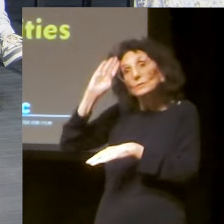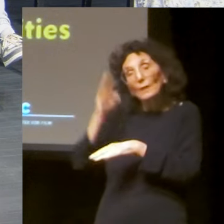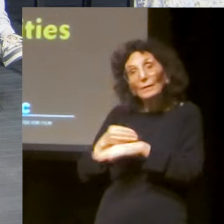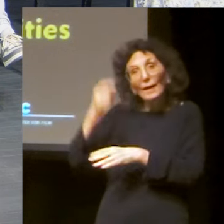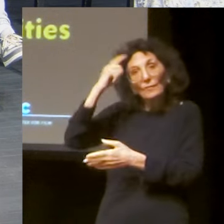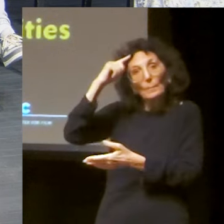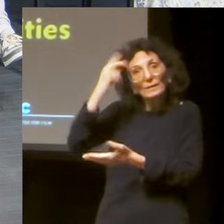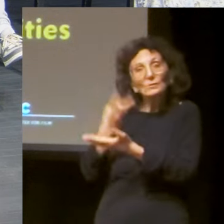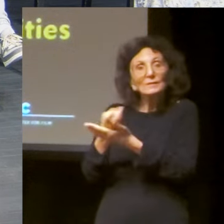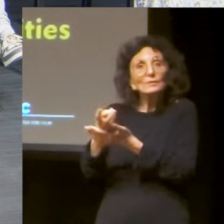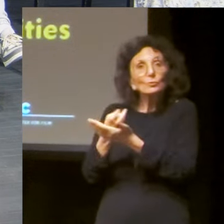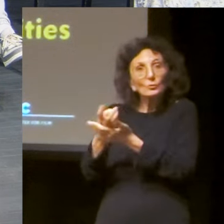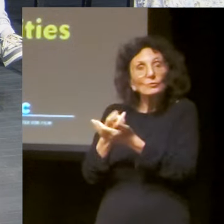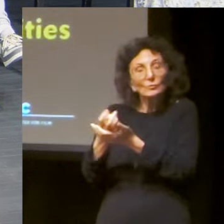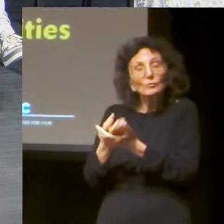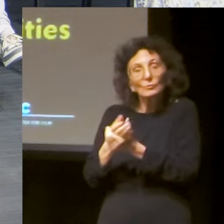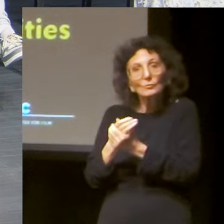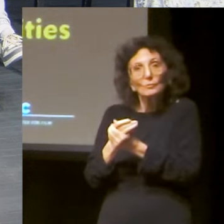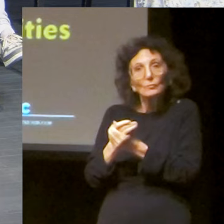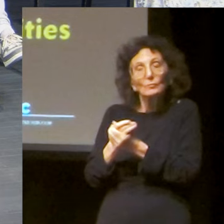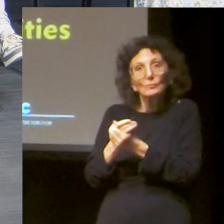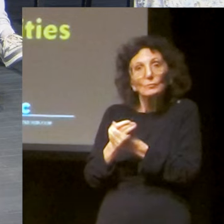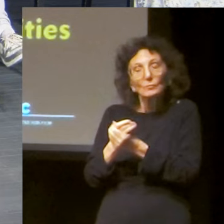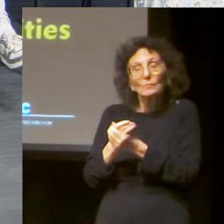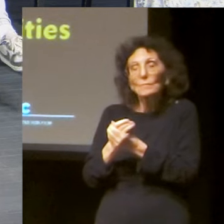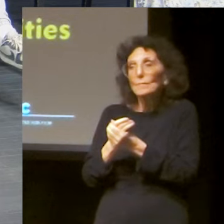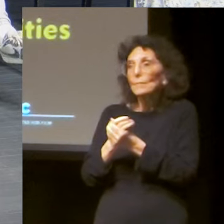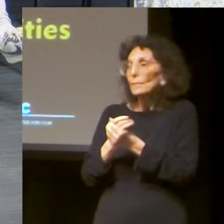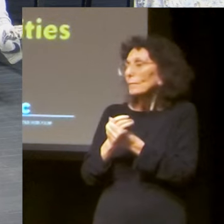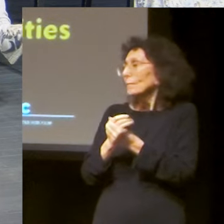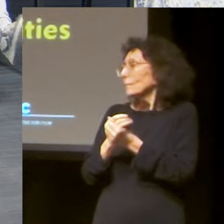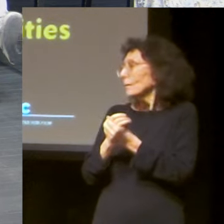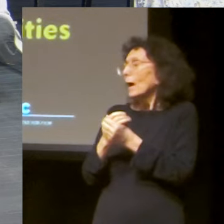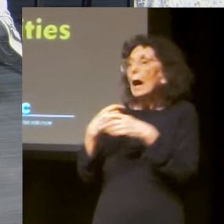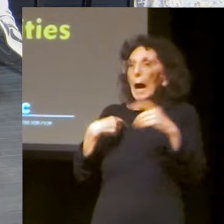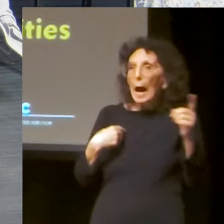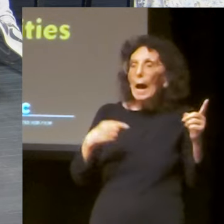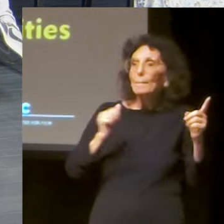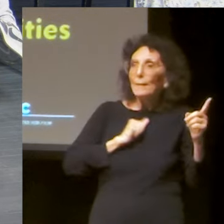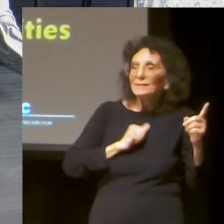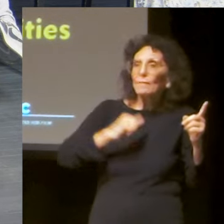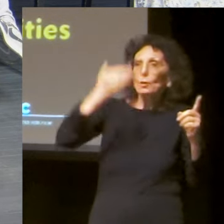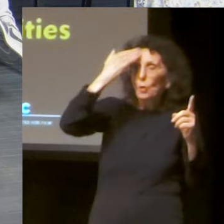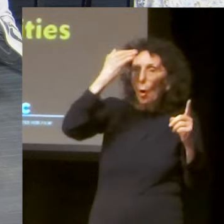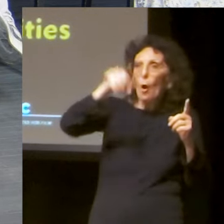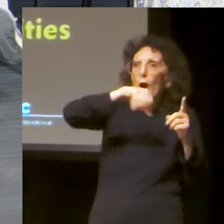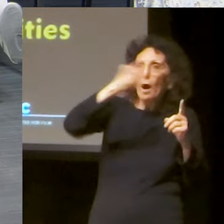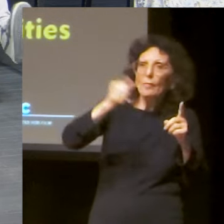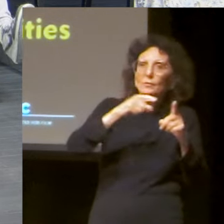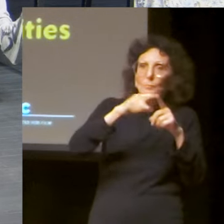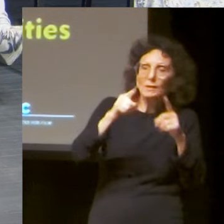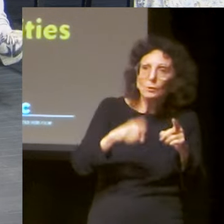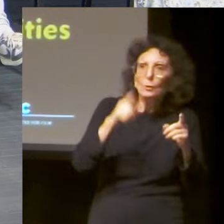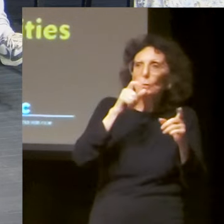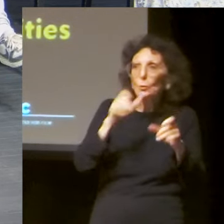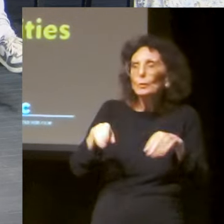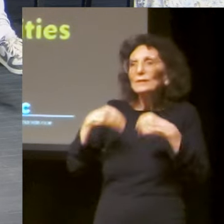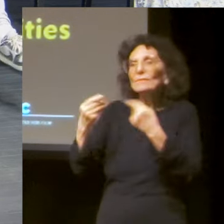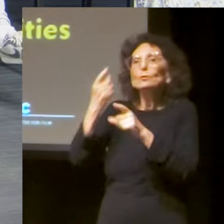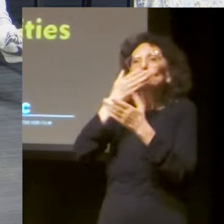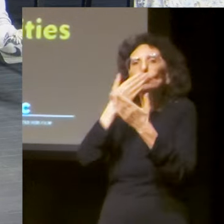in Motlin Medical Center. And he told me that your son is having seizures.